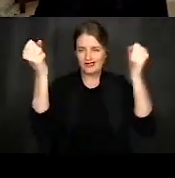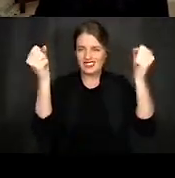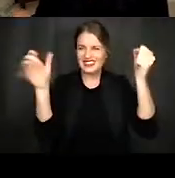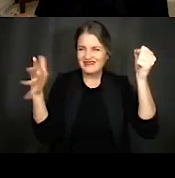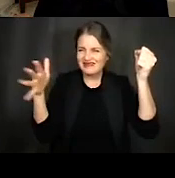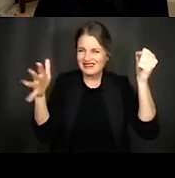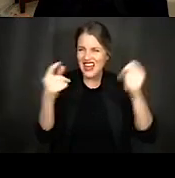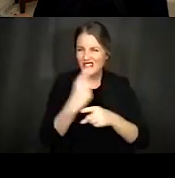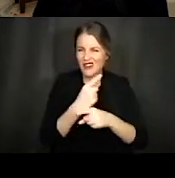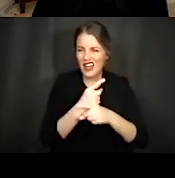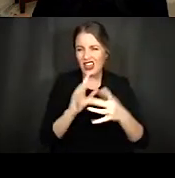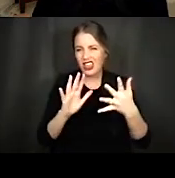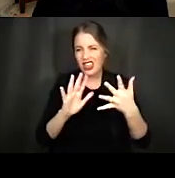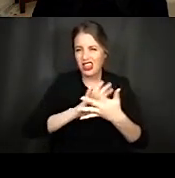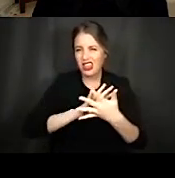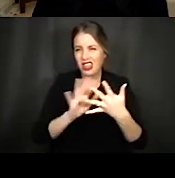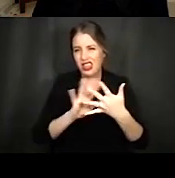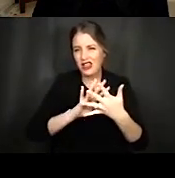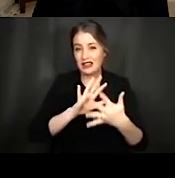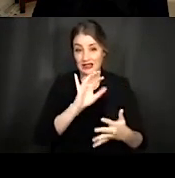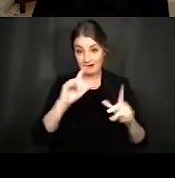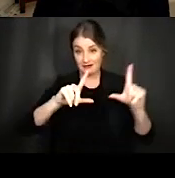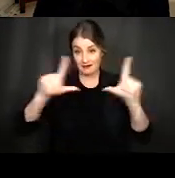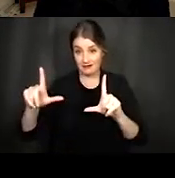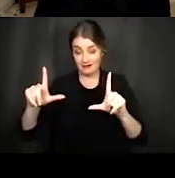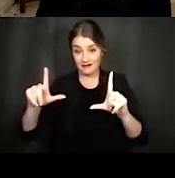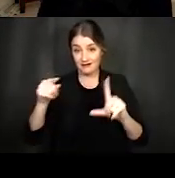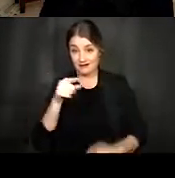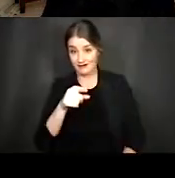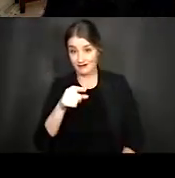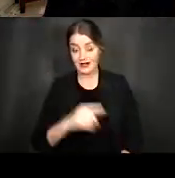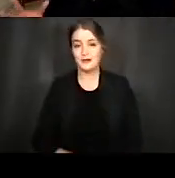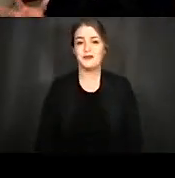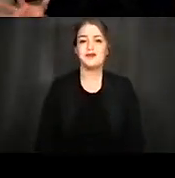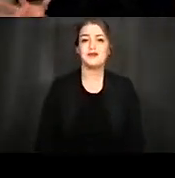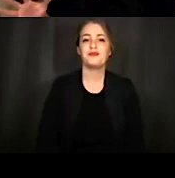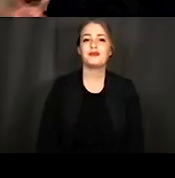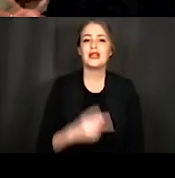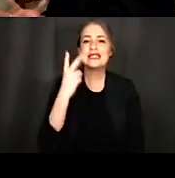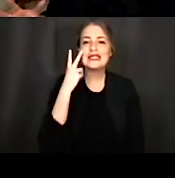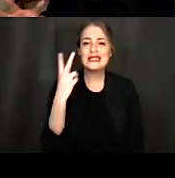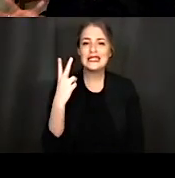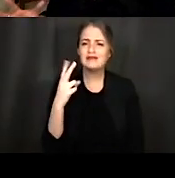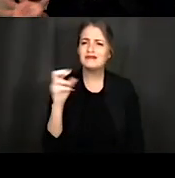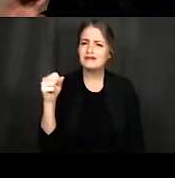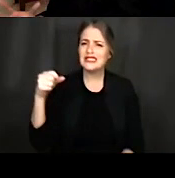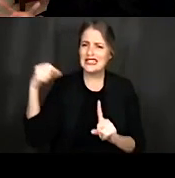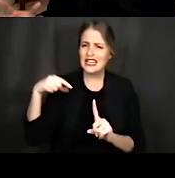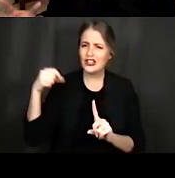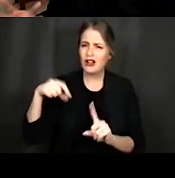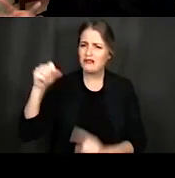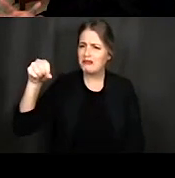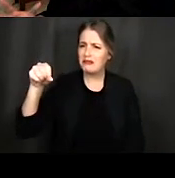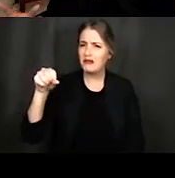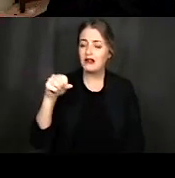and you'd end up with a signal that looked more like this. So here we can make out that there's definitely a signal coming through, it's not